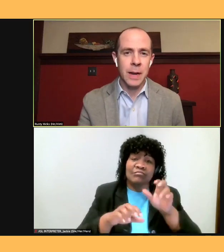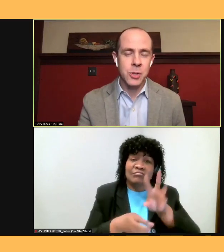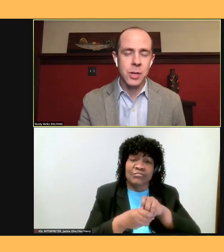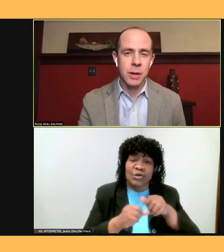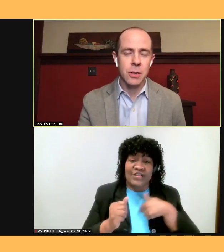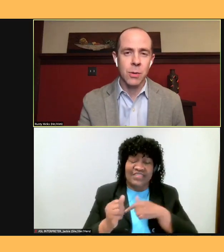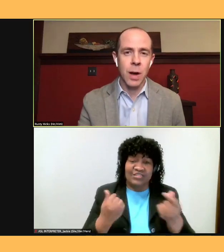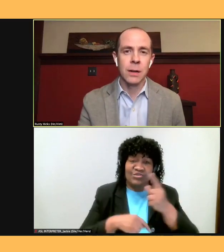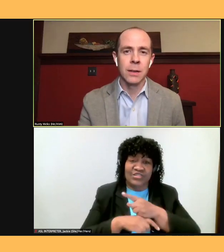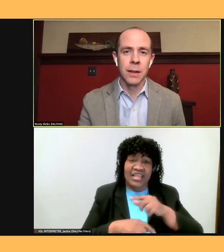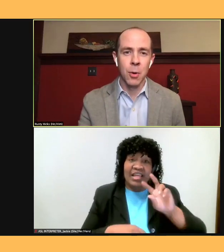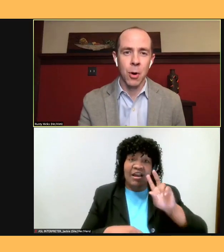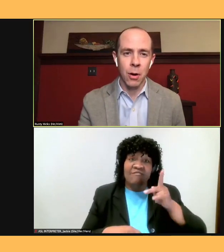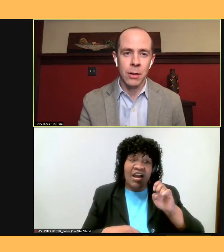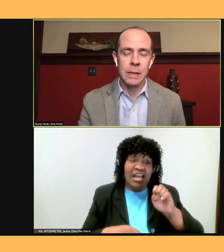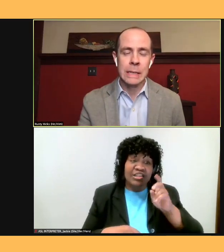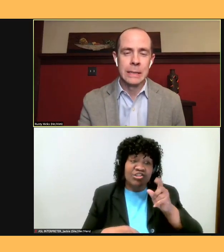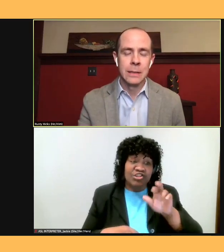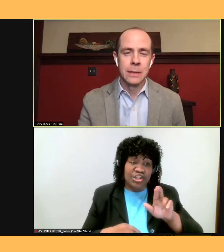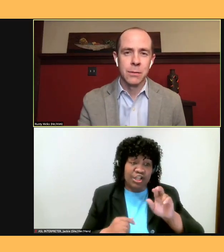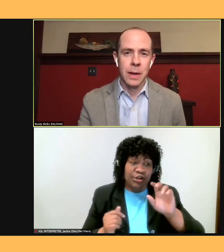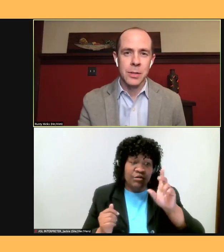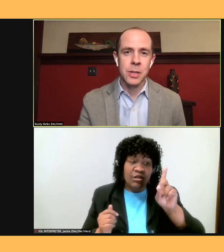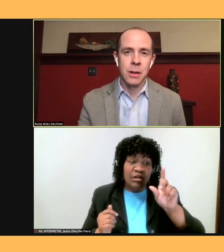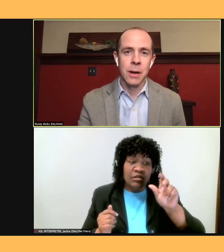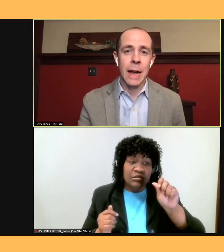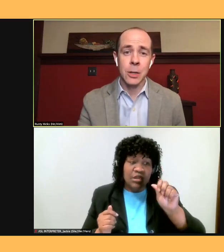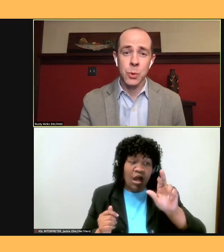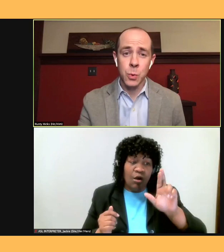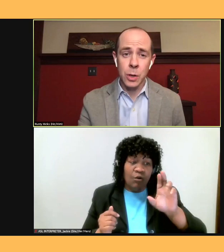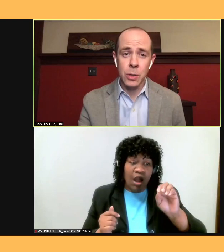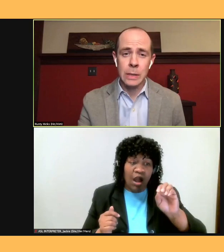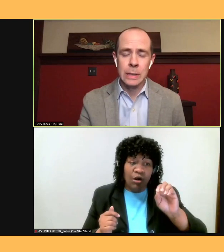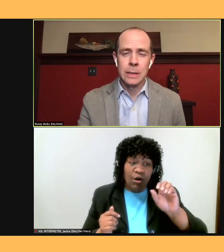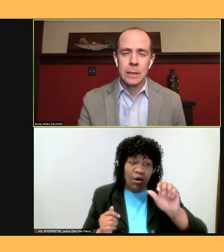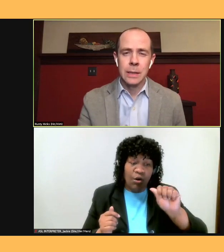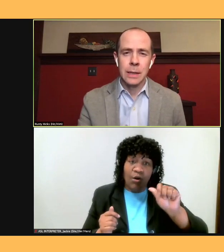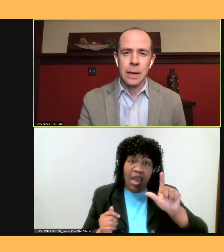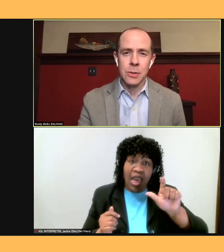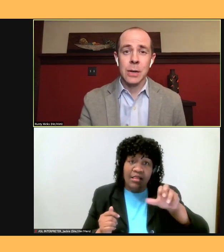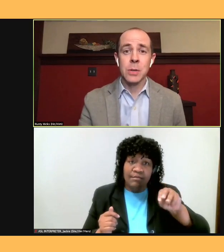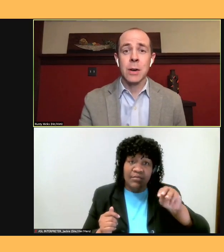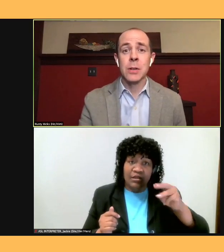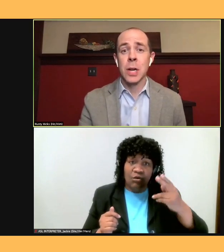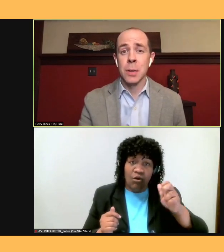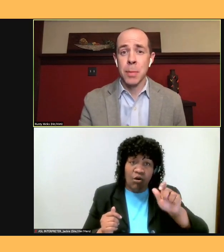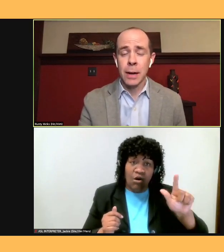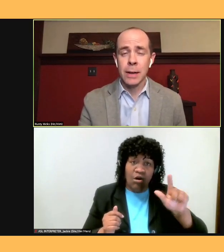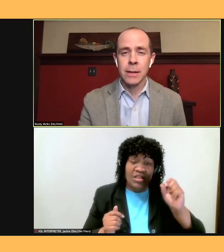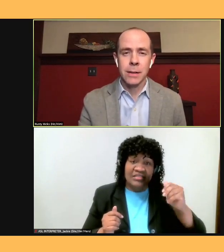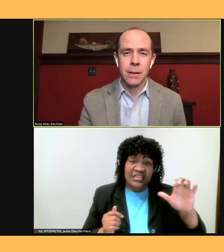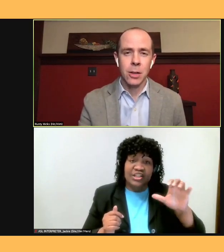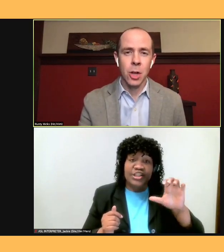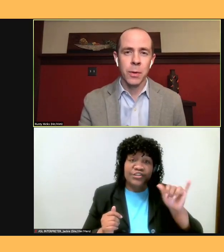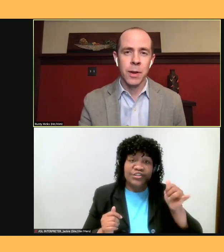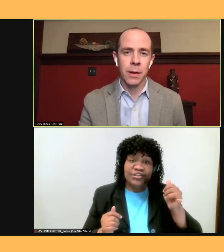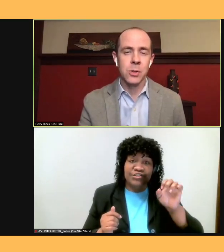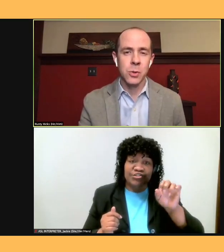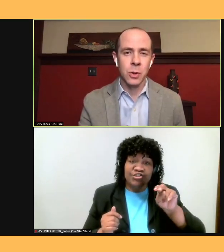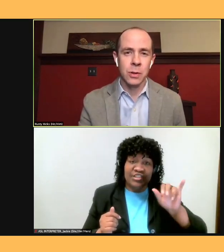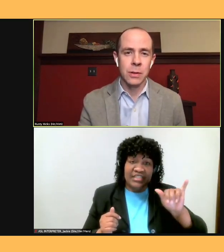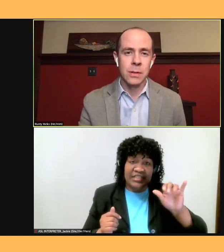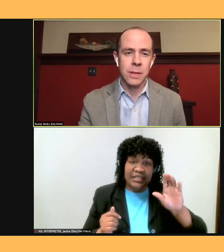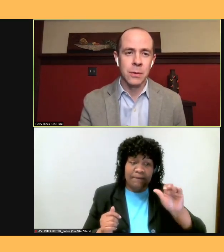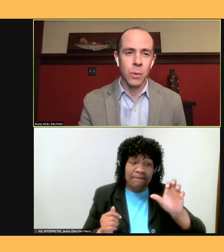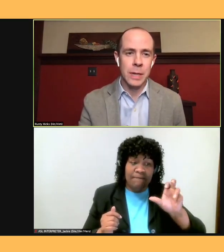Duraka Lhermore-Hall, Vice Chair Alex Rooker, our Secretary Jenny Bach, along with our Comptroller Dan